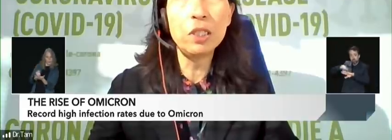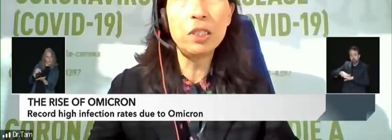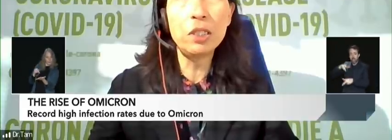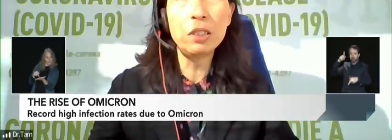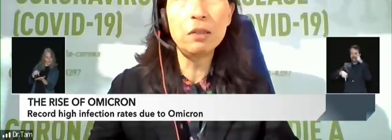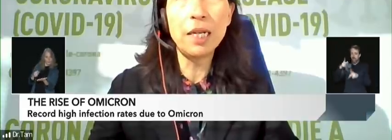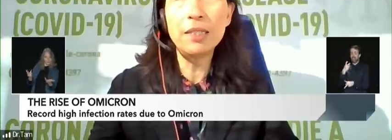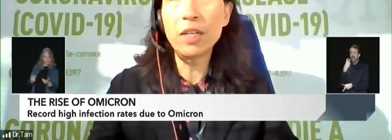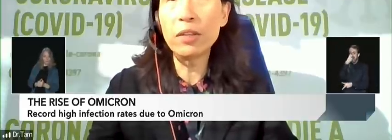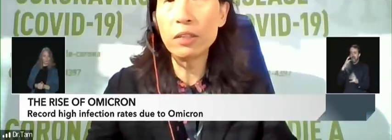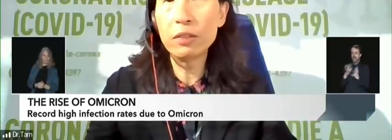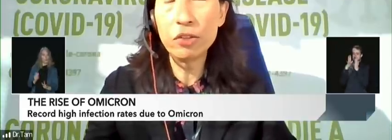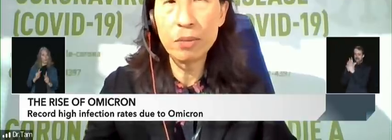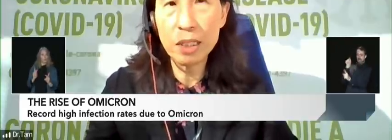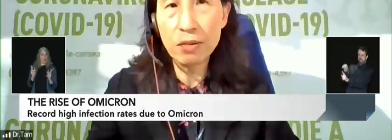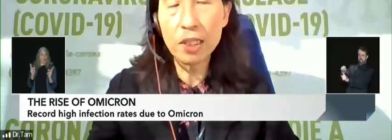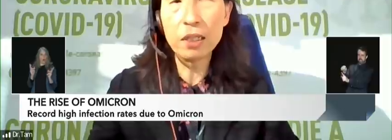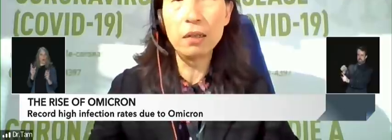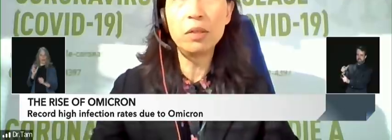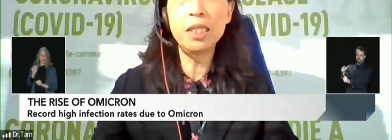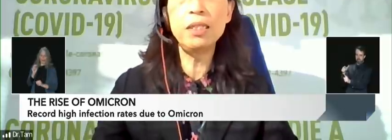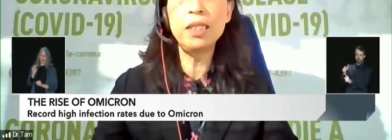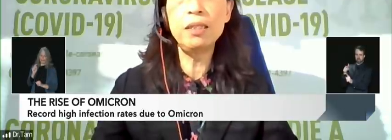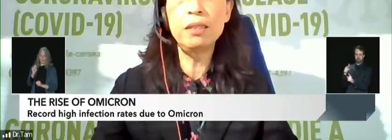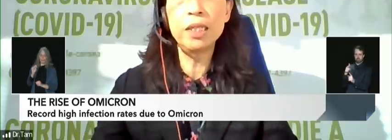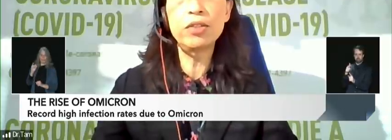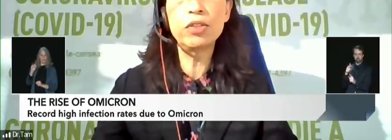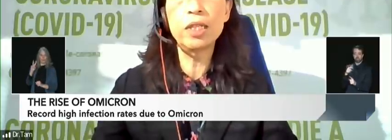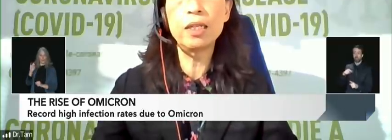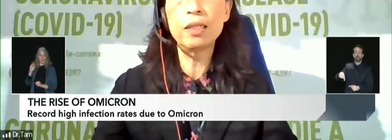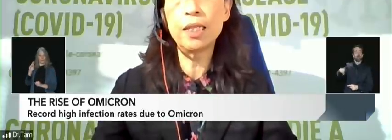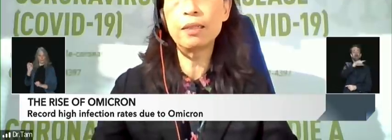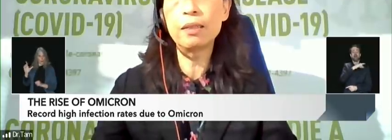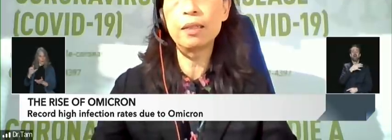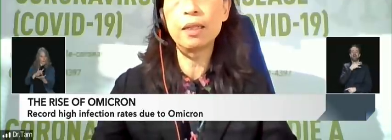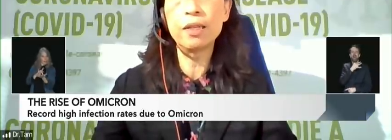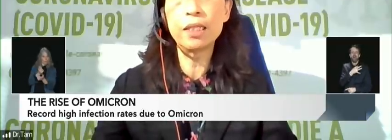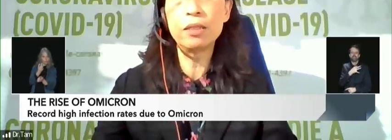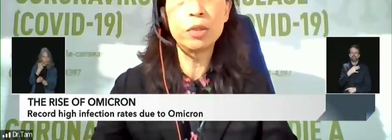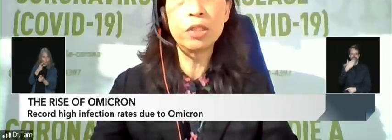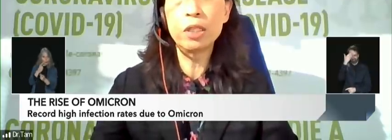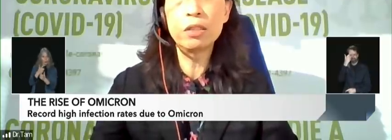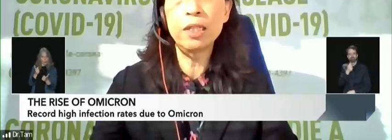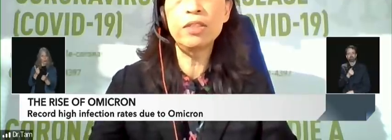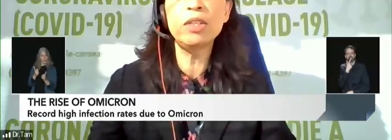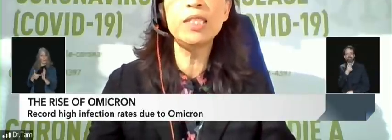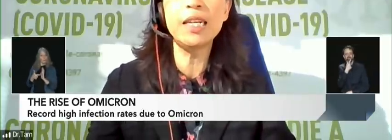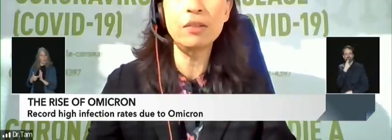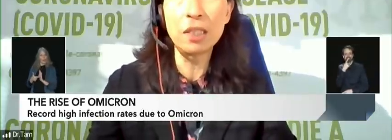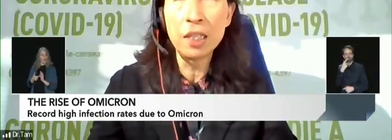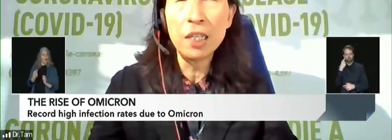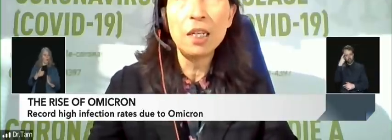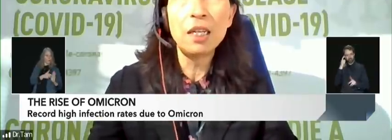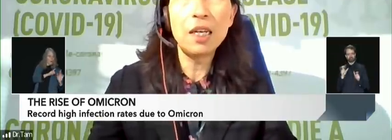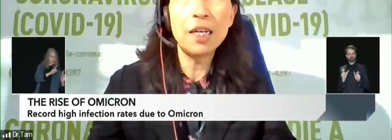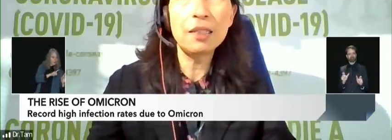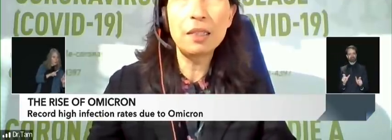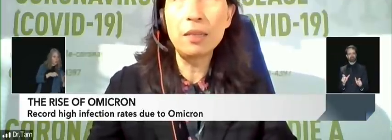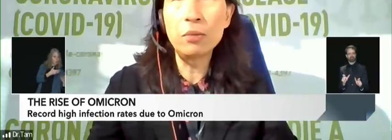looking forward to antiviral treatments for example and you need to make sure that the tests are directed towards those so there is no doubt